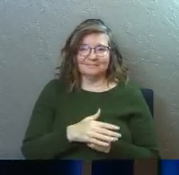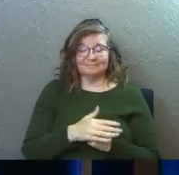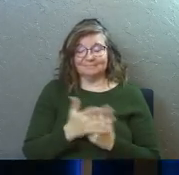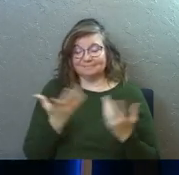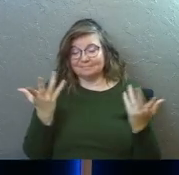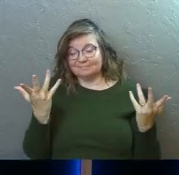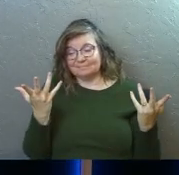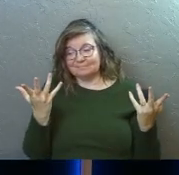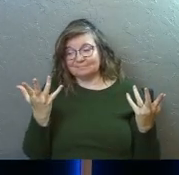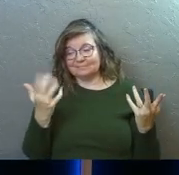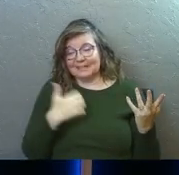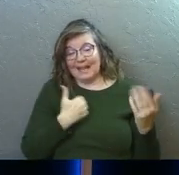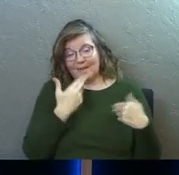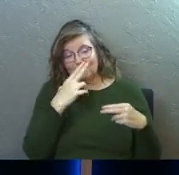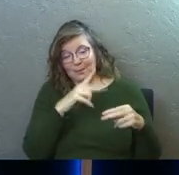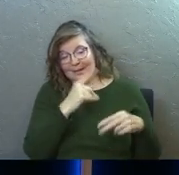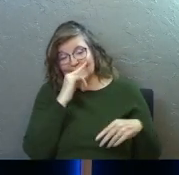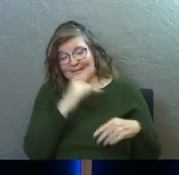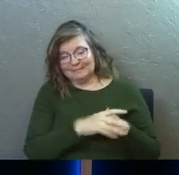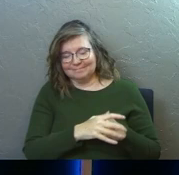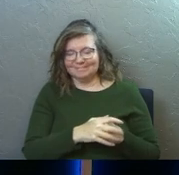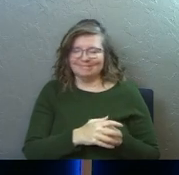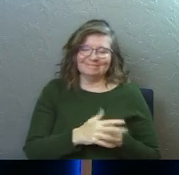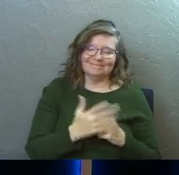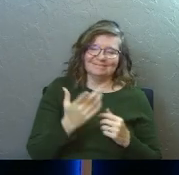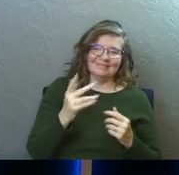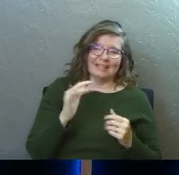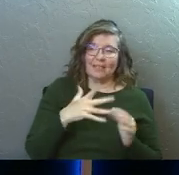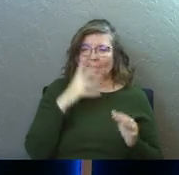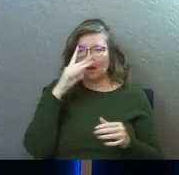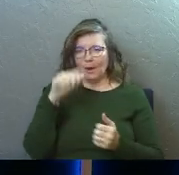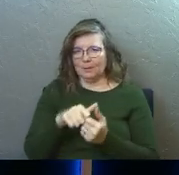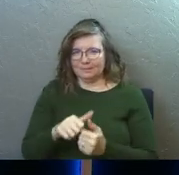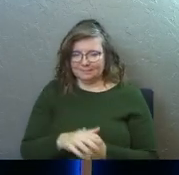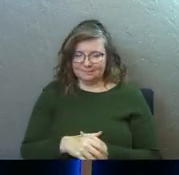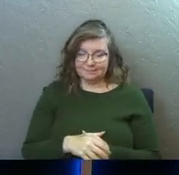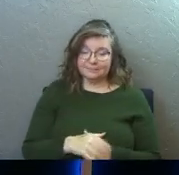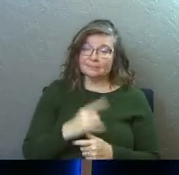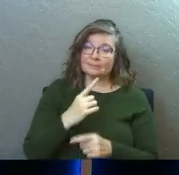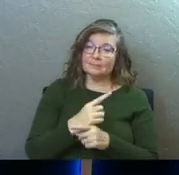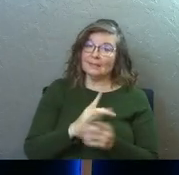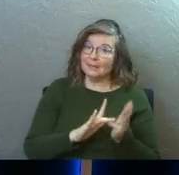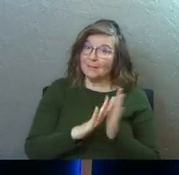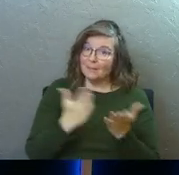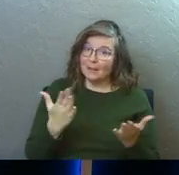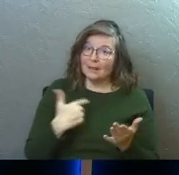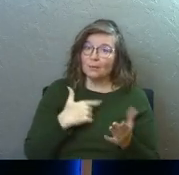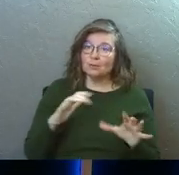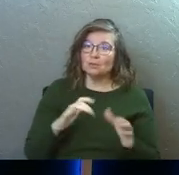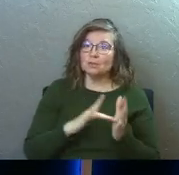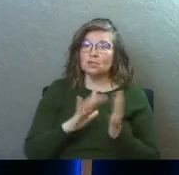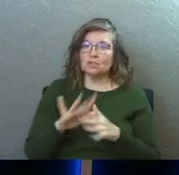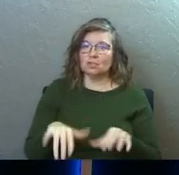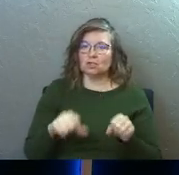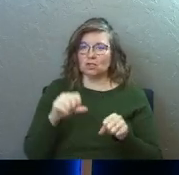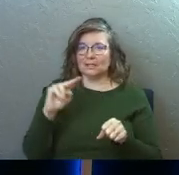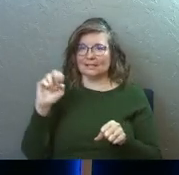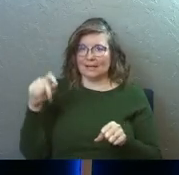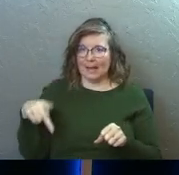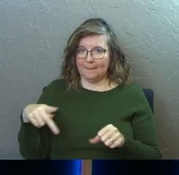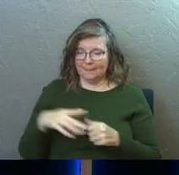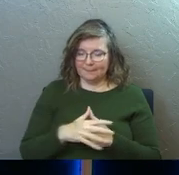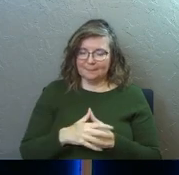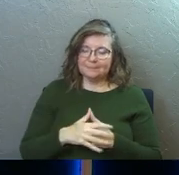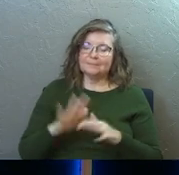Hands are tied. Have fun with the kids, you know, and then that's it. And you're out, right? It's biblical. That's what we're doing. Jesus took naps. It's an important